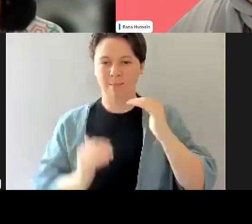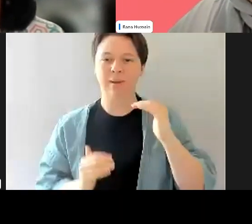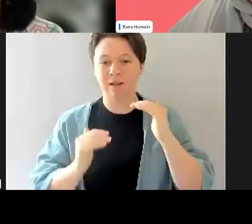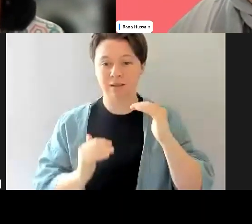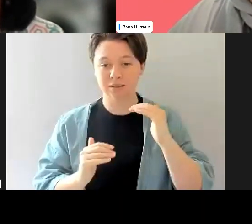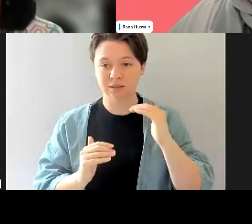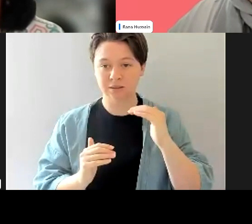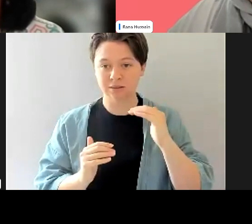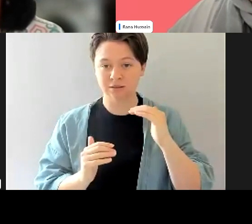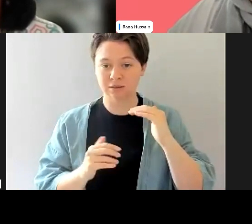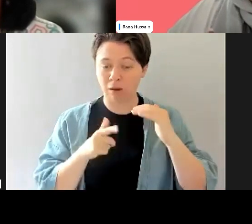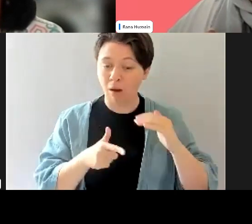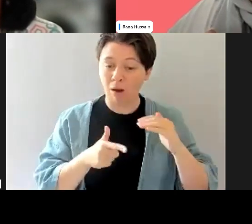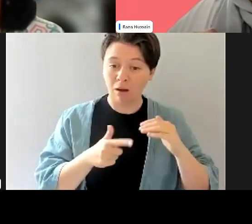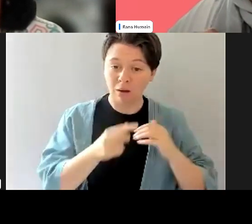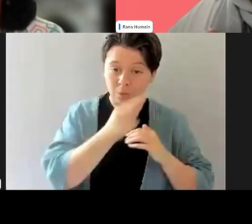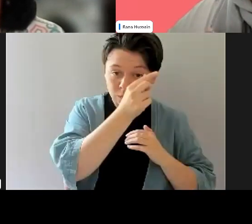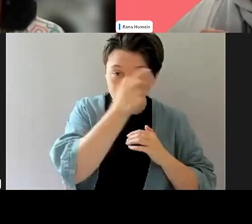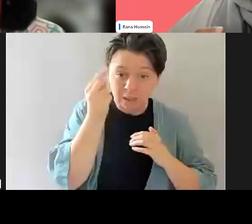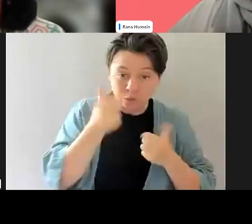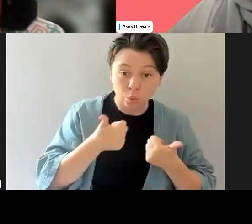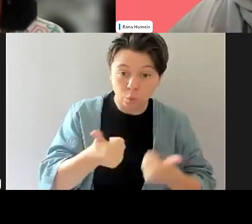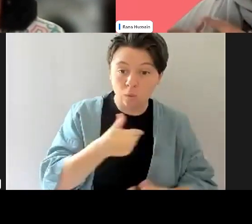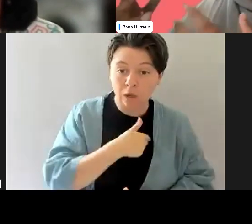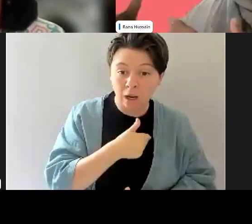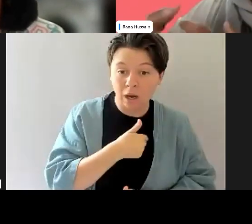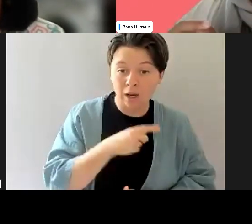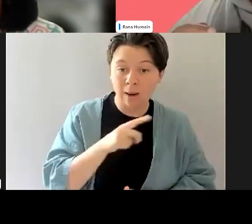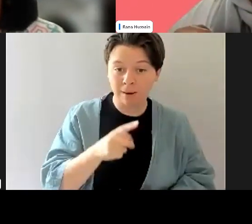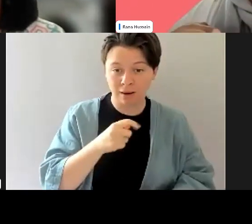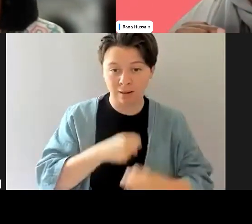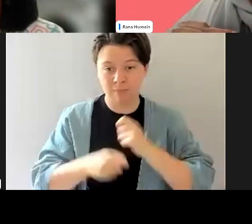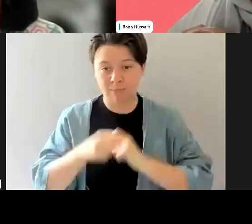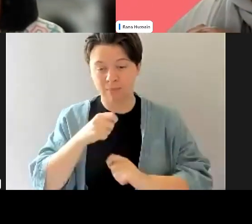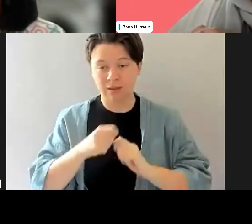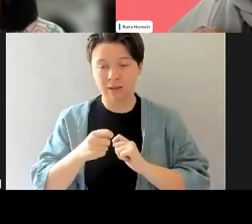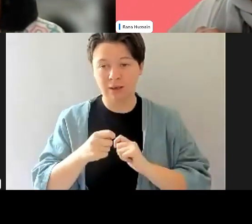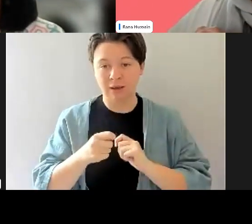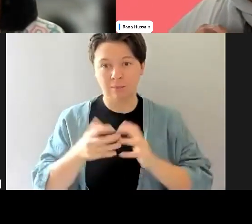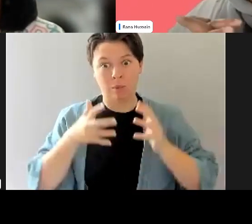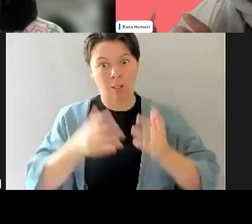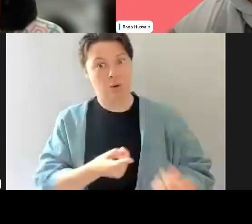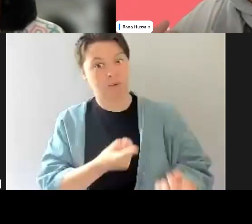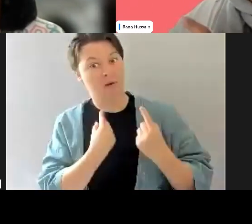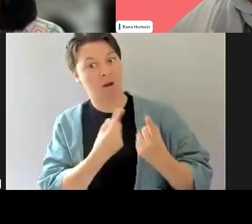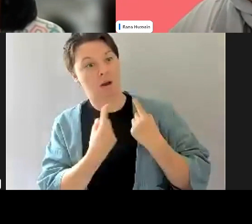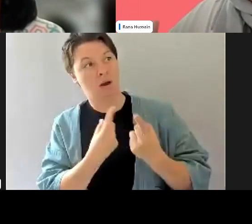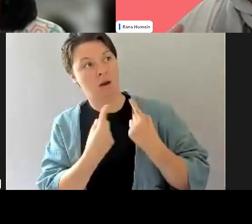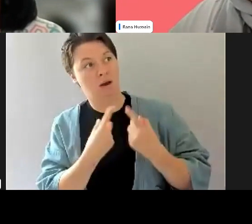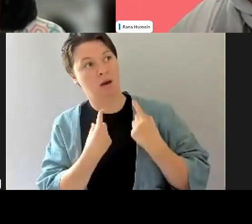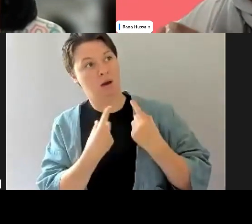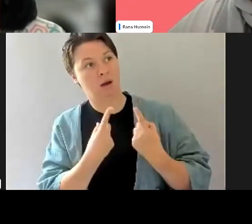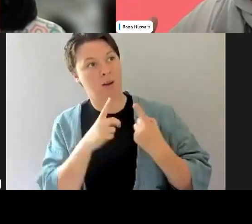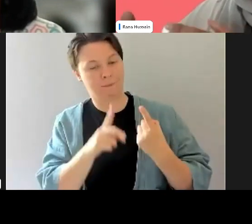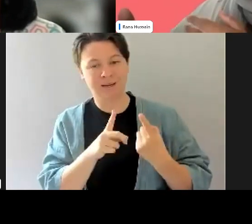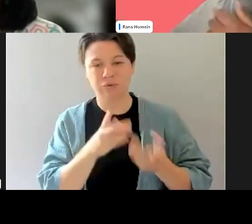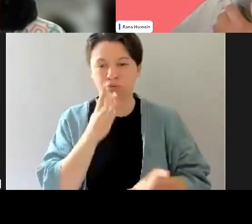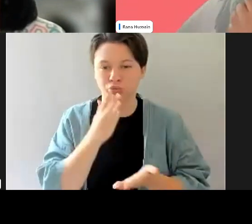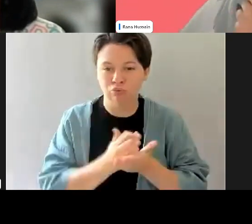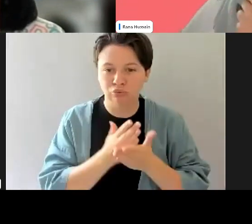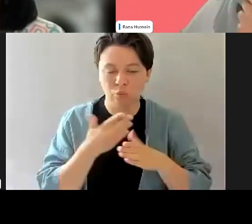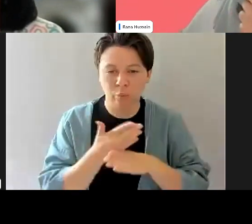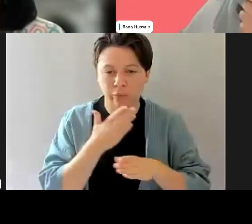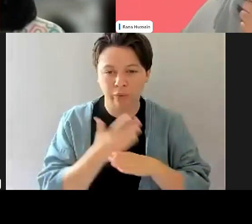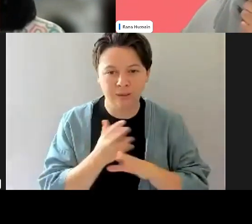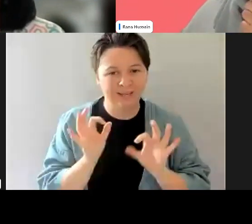-meaning, but, um, can often end up in, you know, getting lots of advice, but not real, any real action. And what we need is